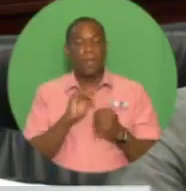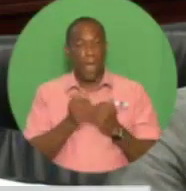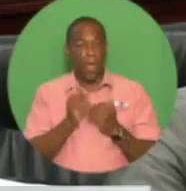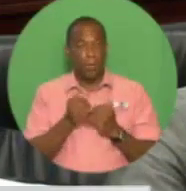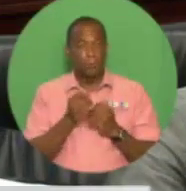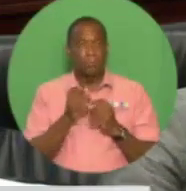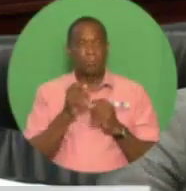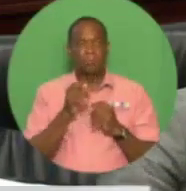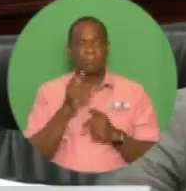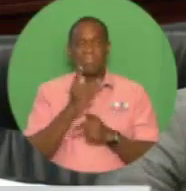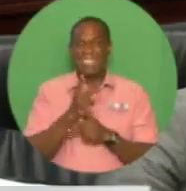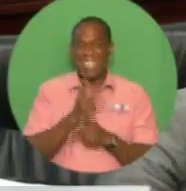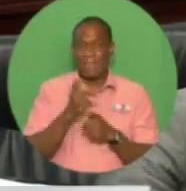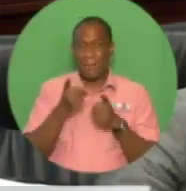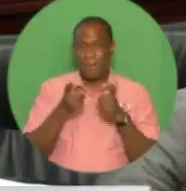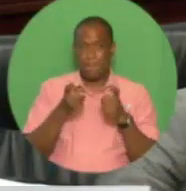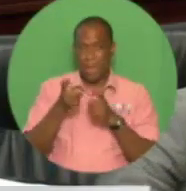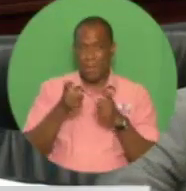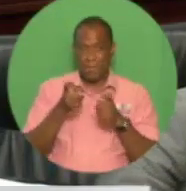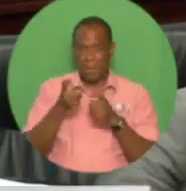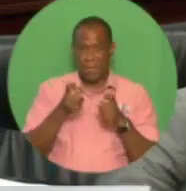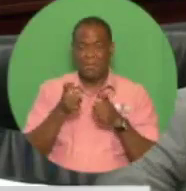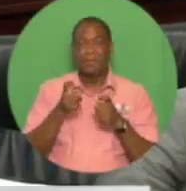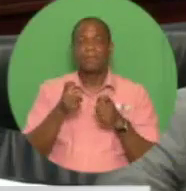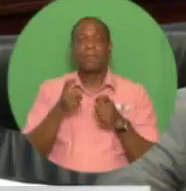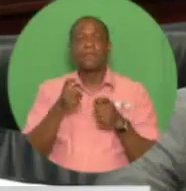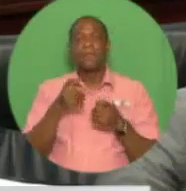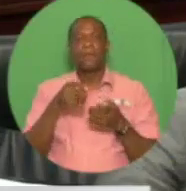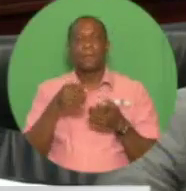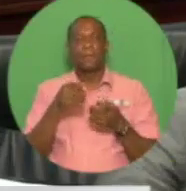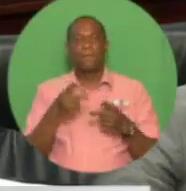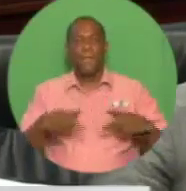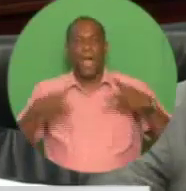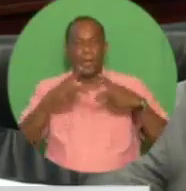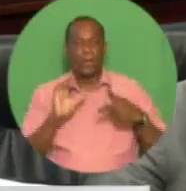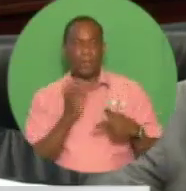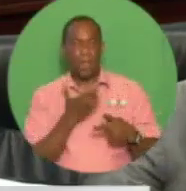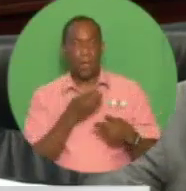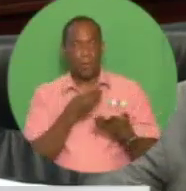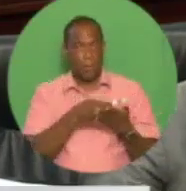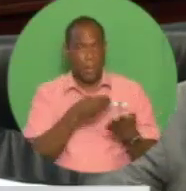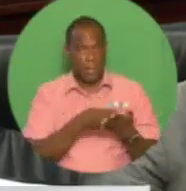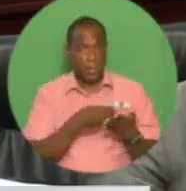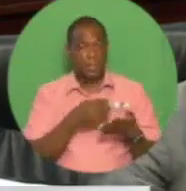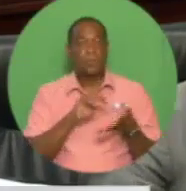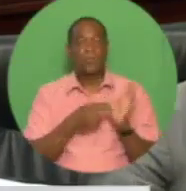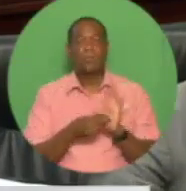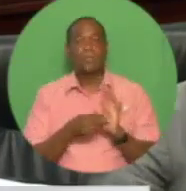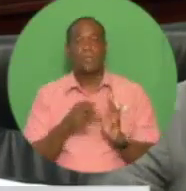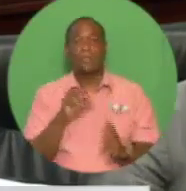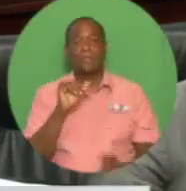we have contained inflation to historically low levels. Indeed,